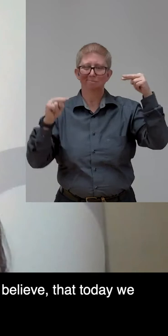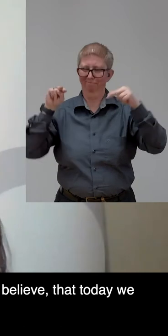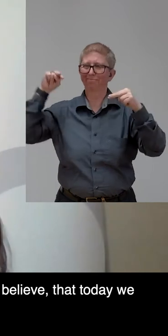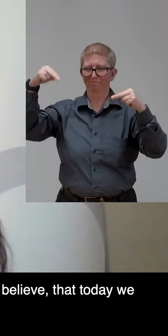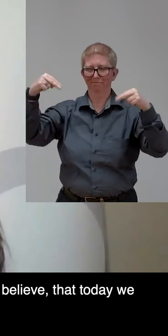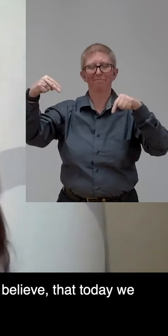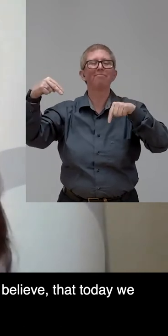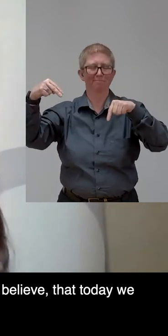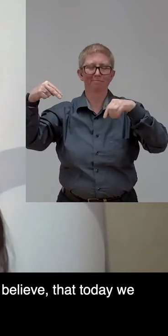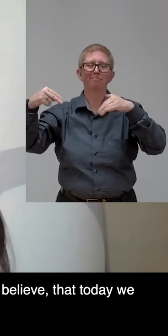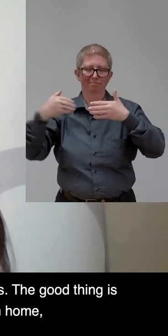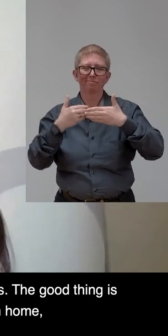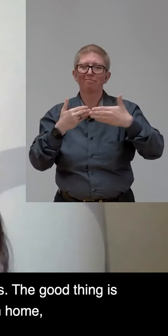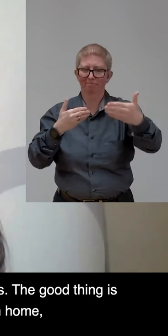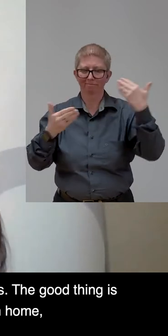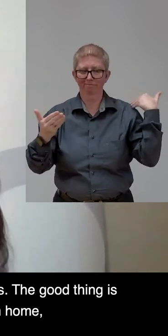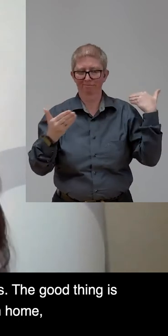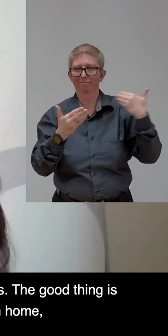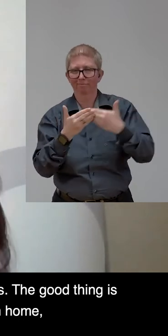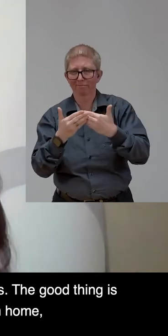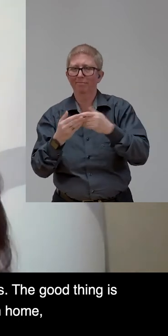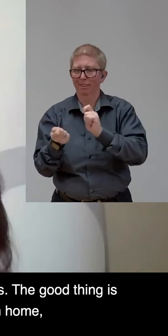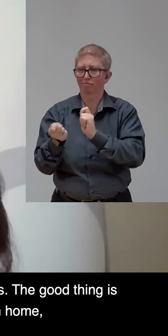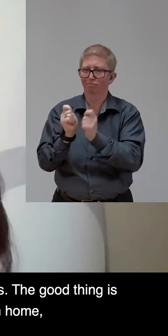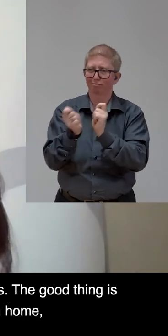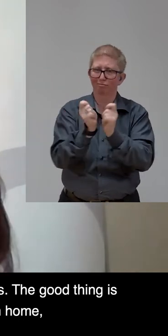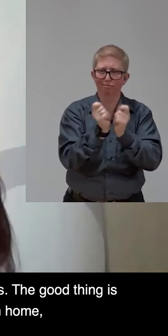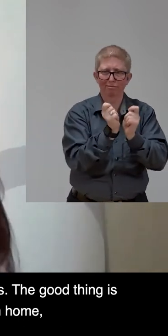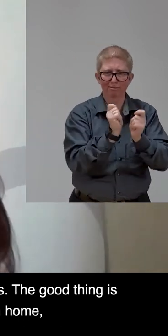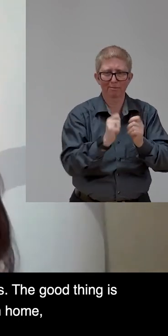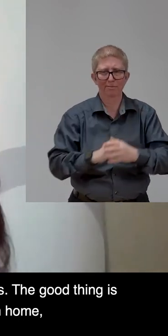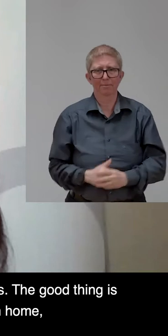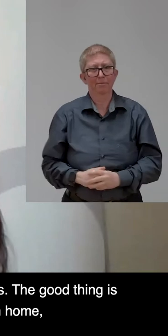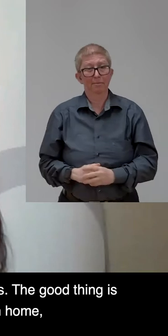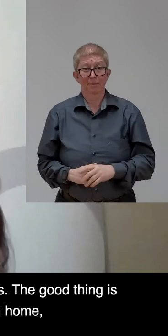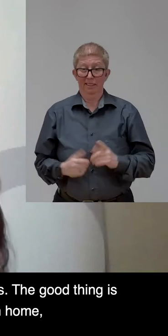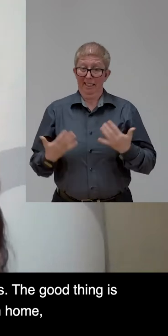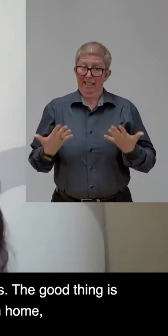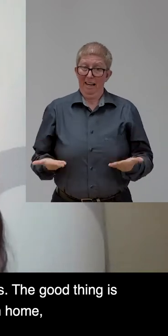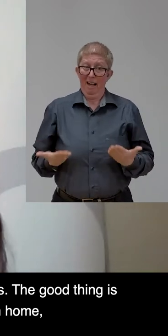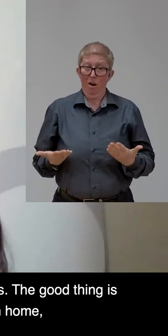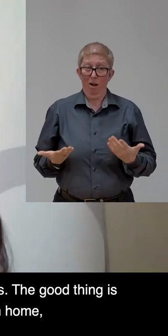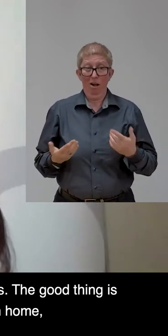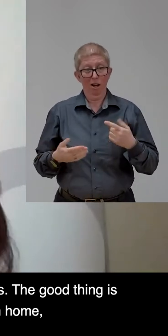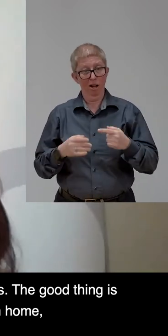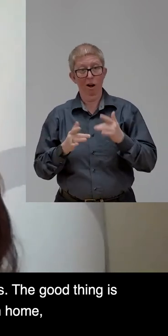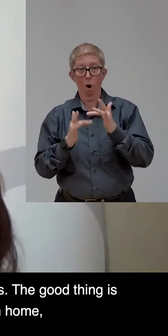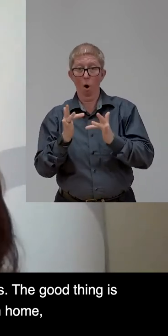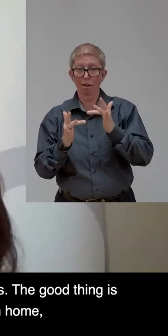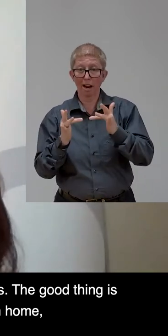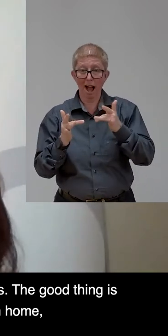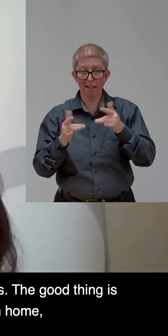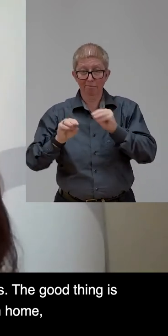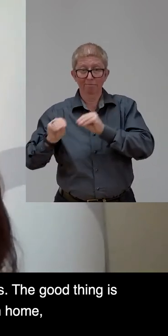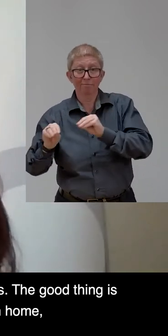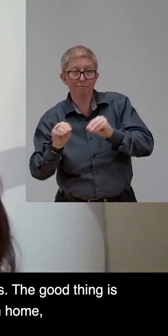online training courses, not only for people with cognitive disabilities, but also for their families. The good thing is